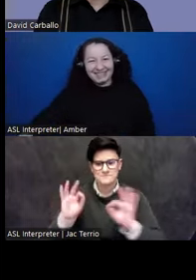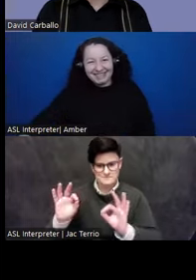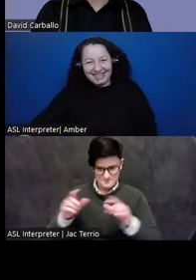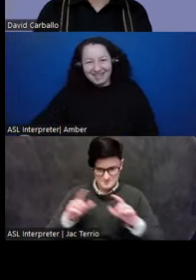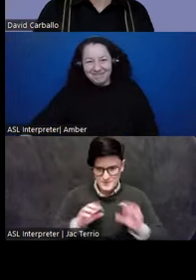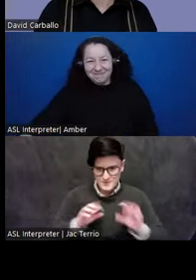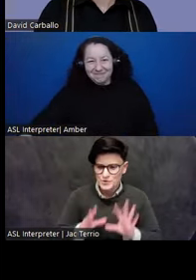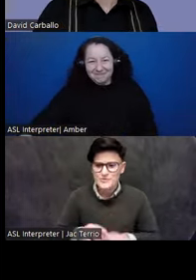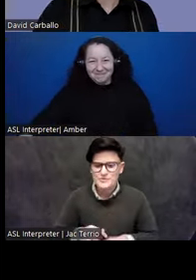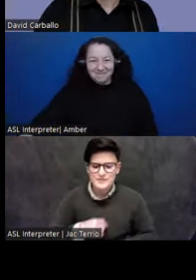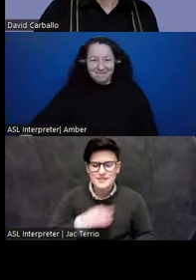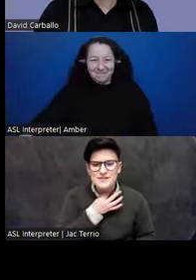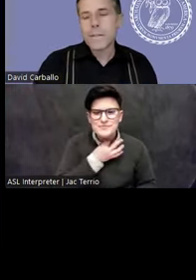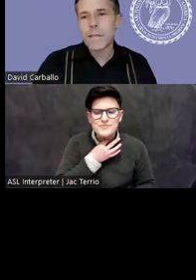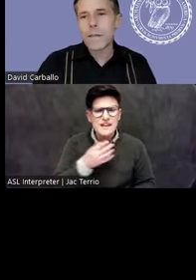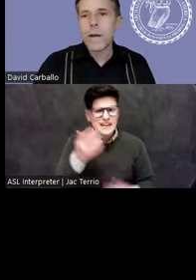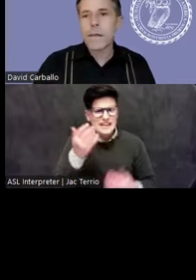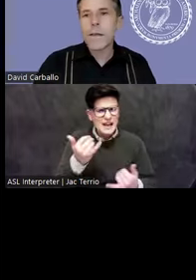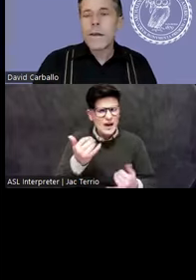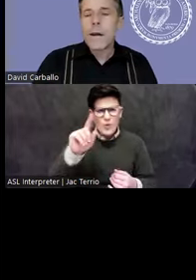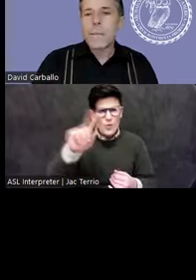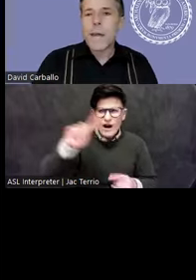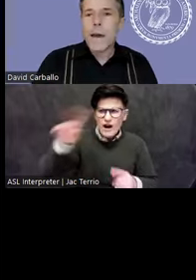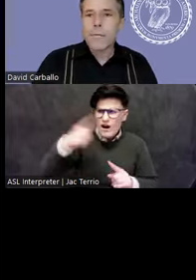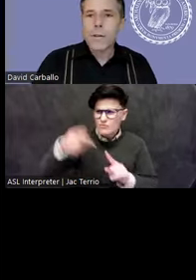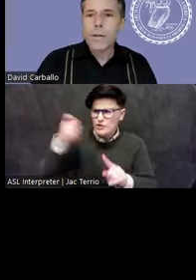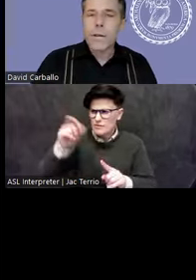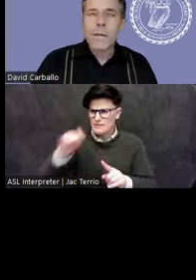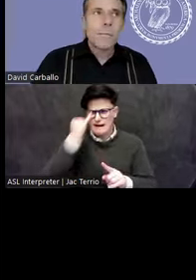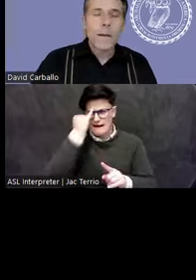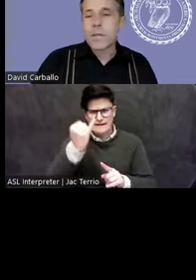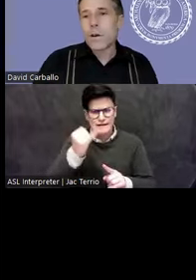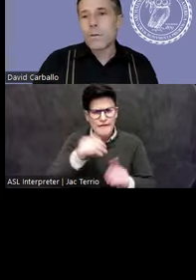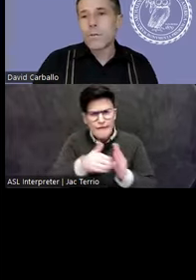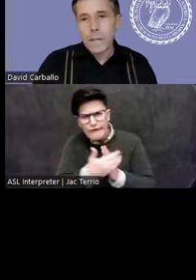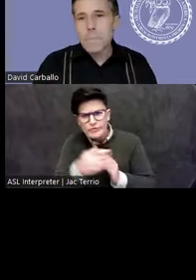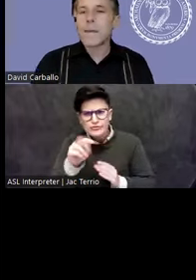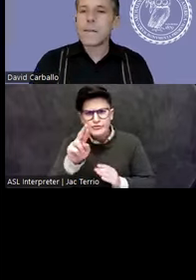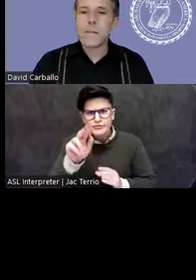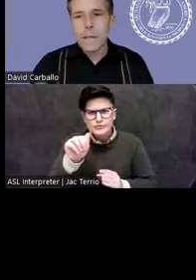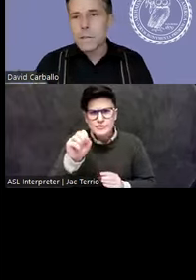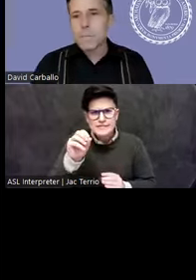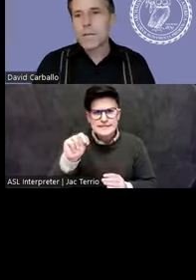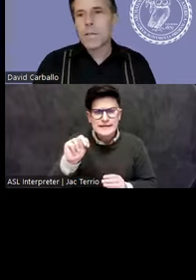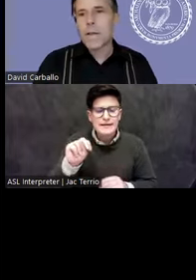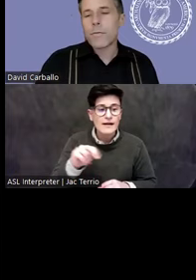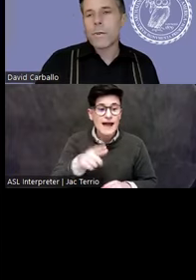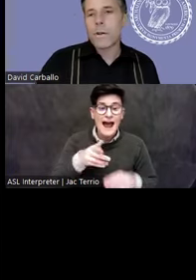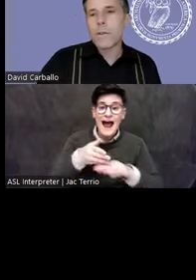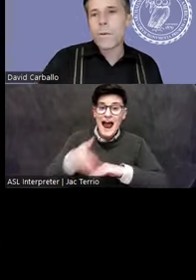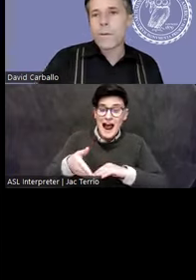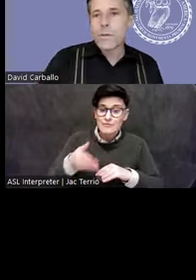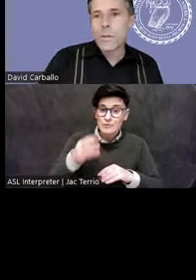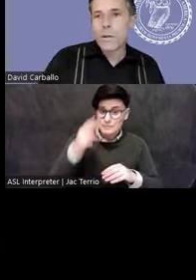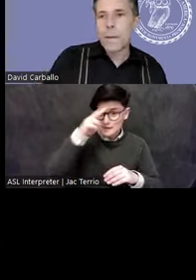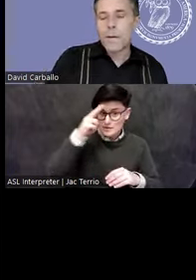idea of treason come into the scene? Well, I mean, after Mexico's independence, and then especially after